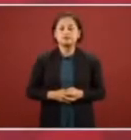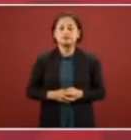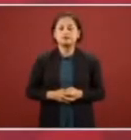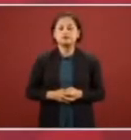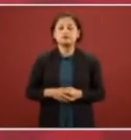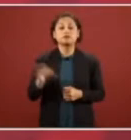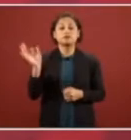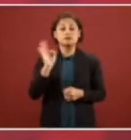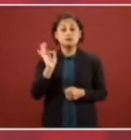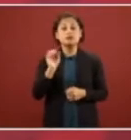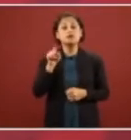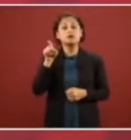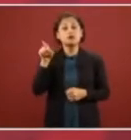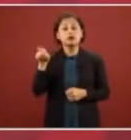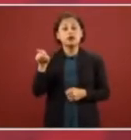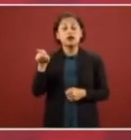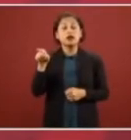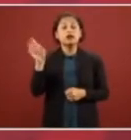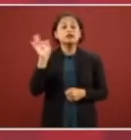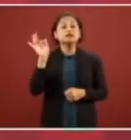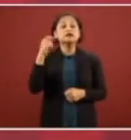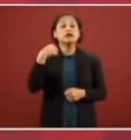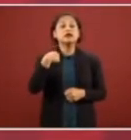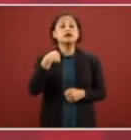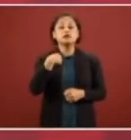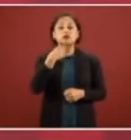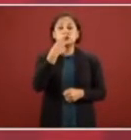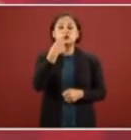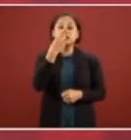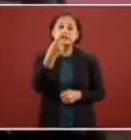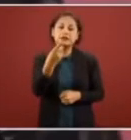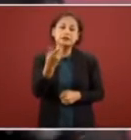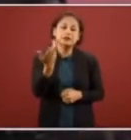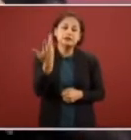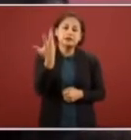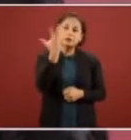that it needs to be more moderated and match